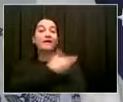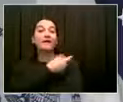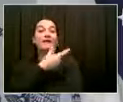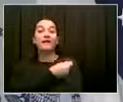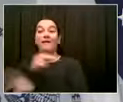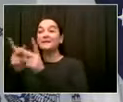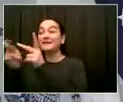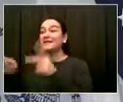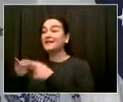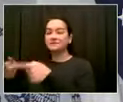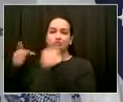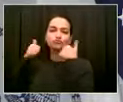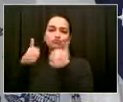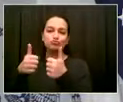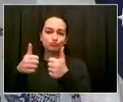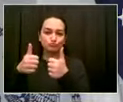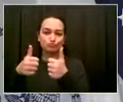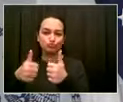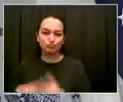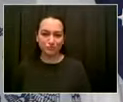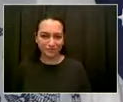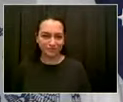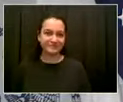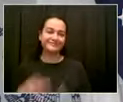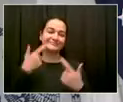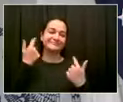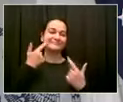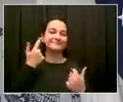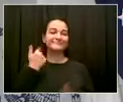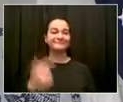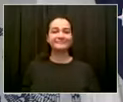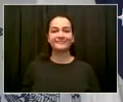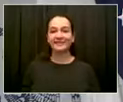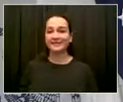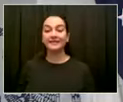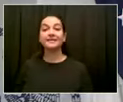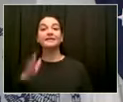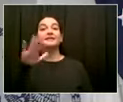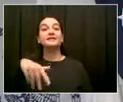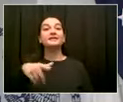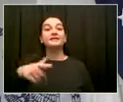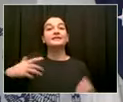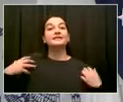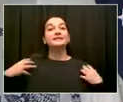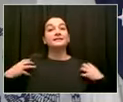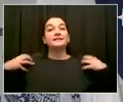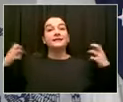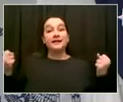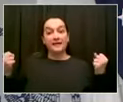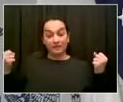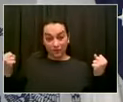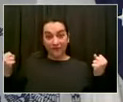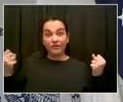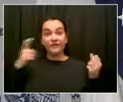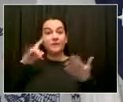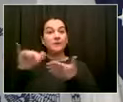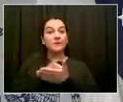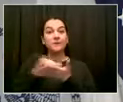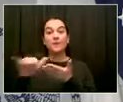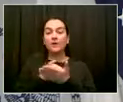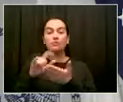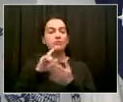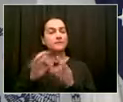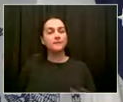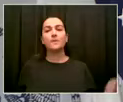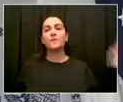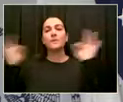Now let's talk about our recovery. Let's talk about our recovery for all of us. Because recovery for